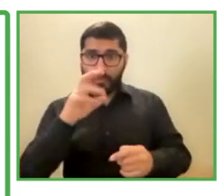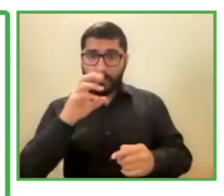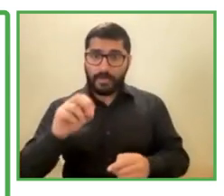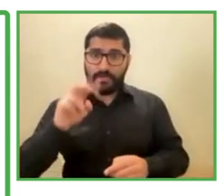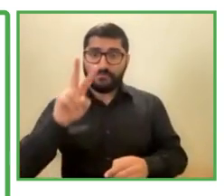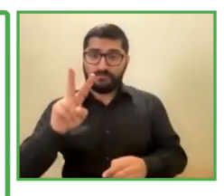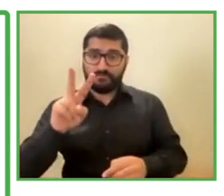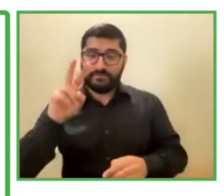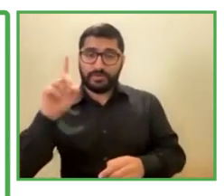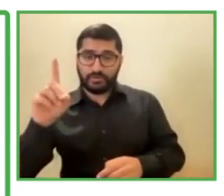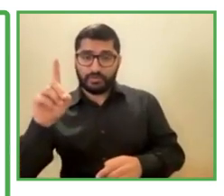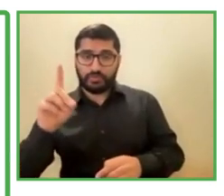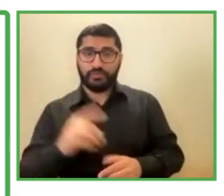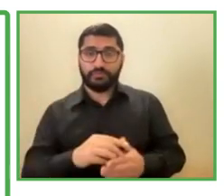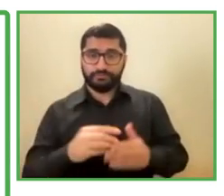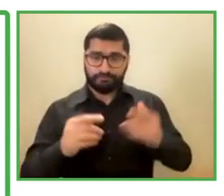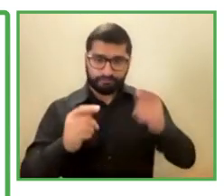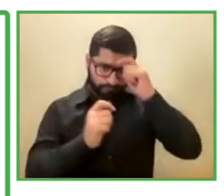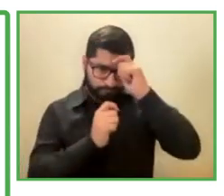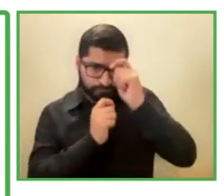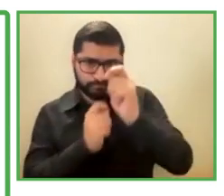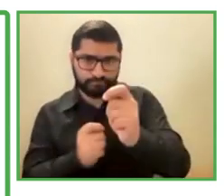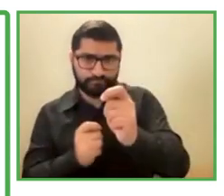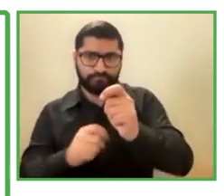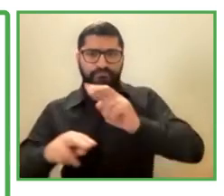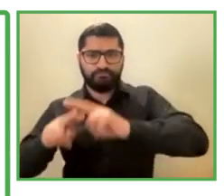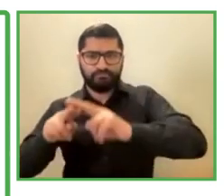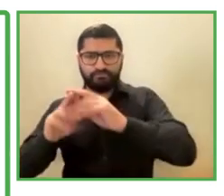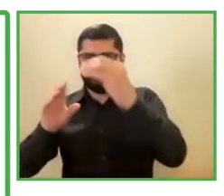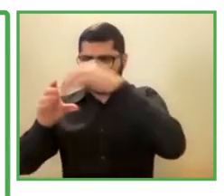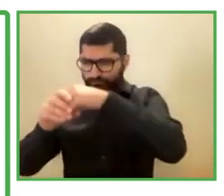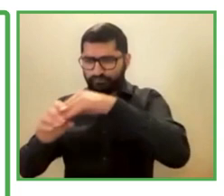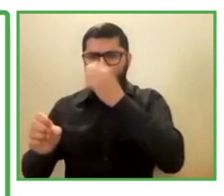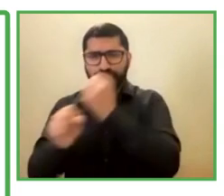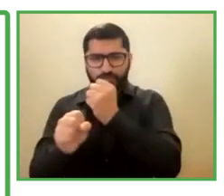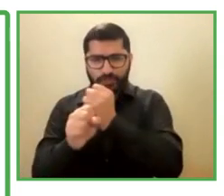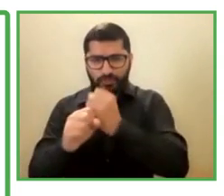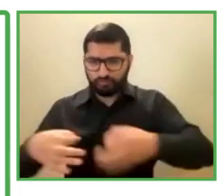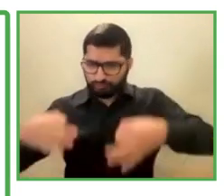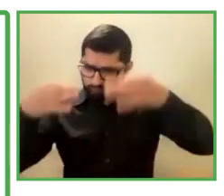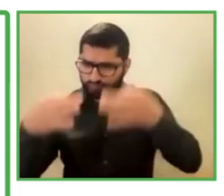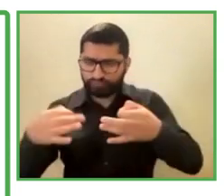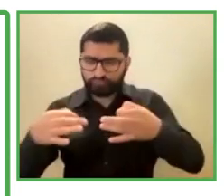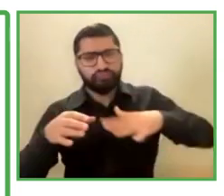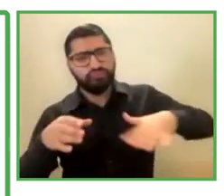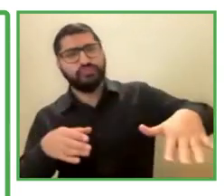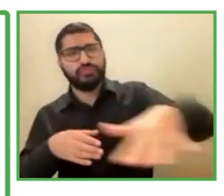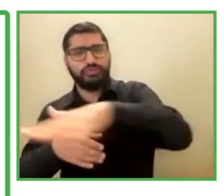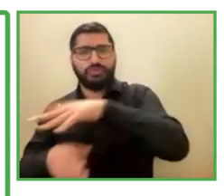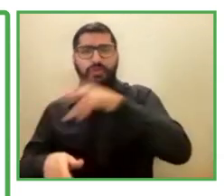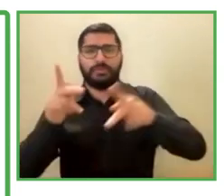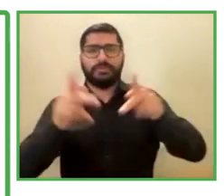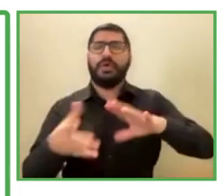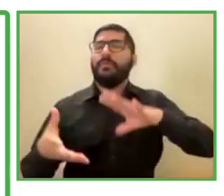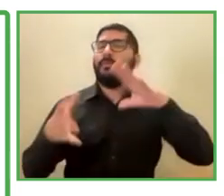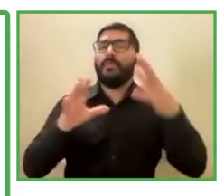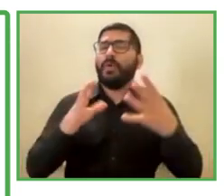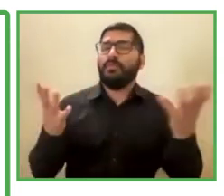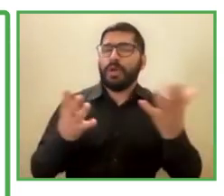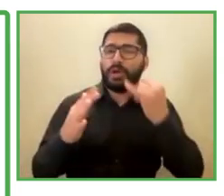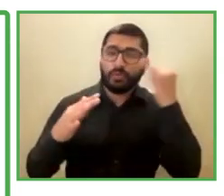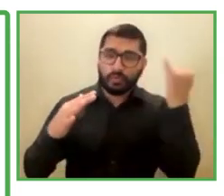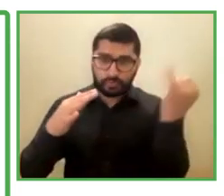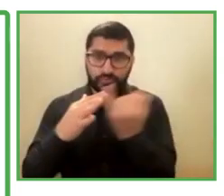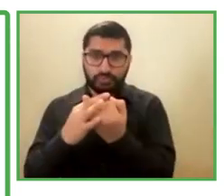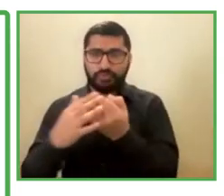as the creators of a new way, a new form of social security with inclusion and transparency, where